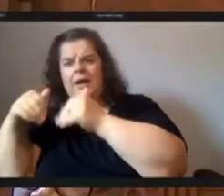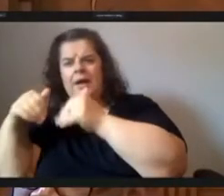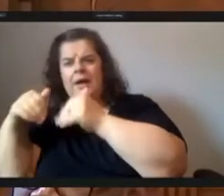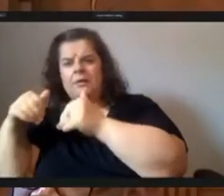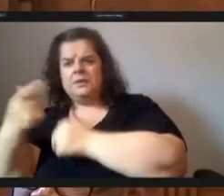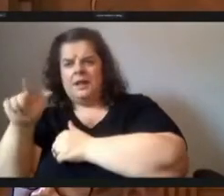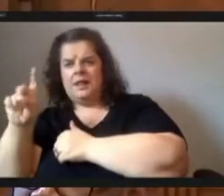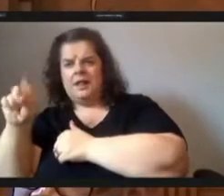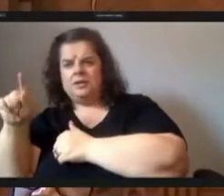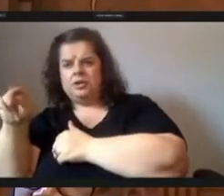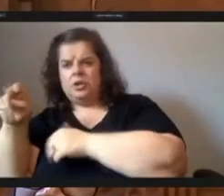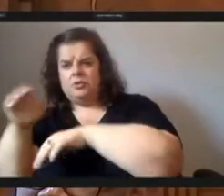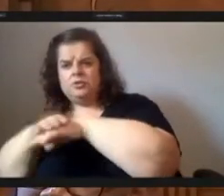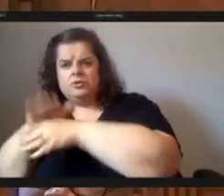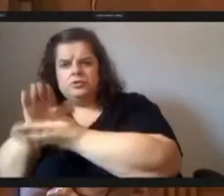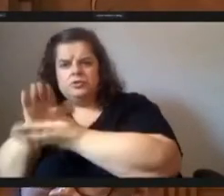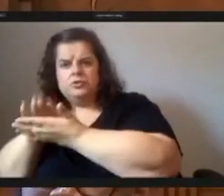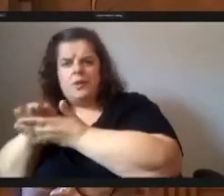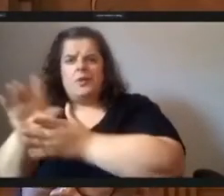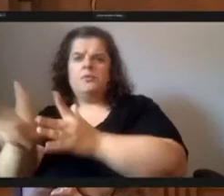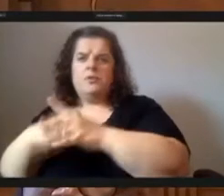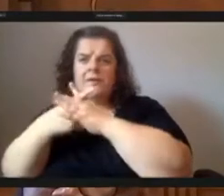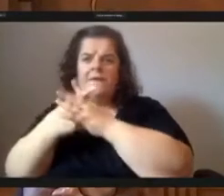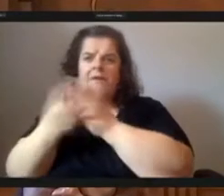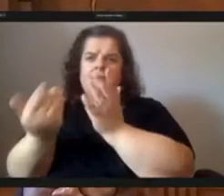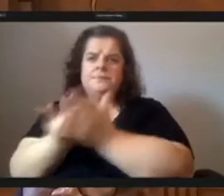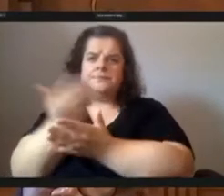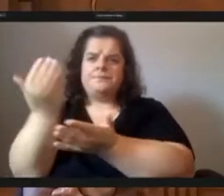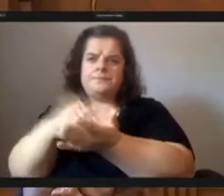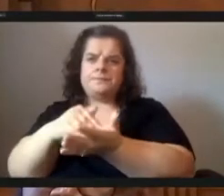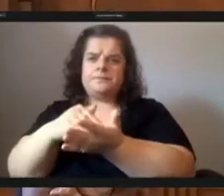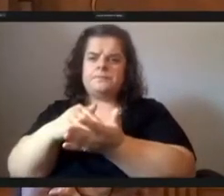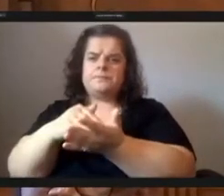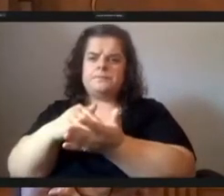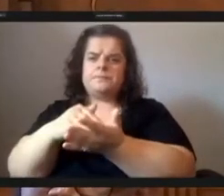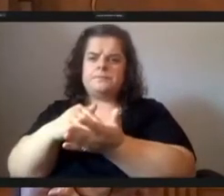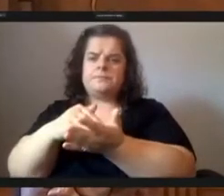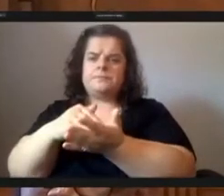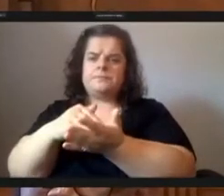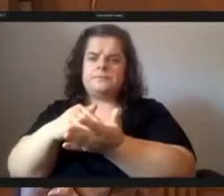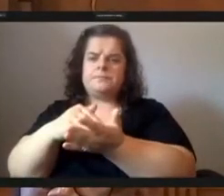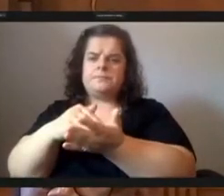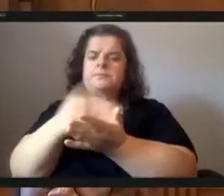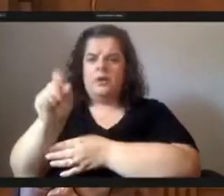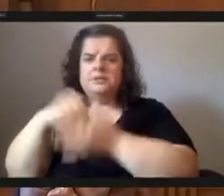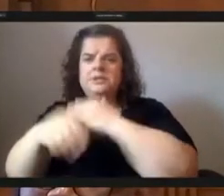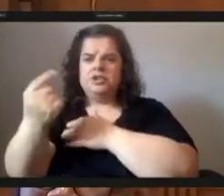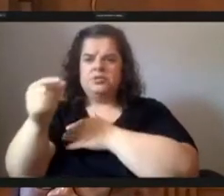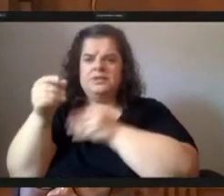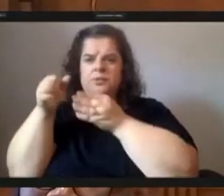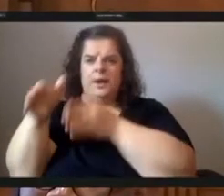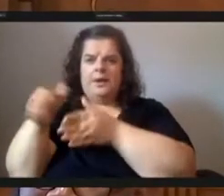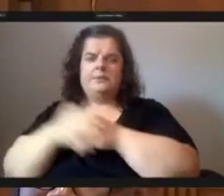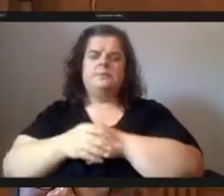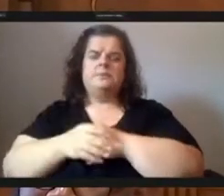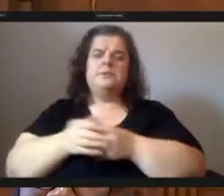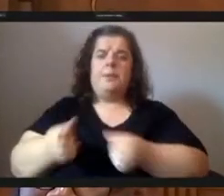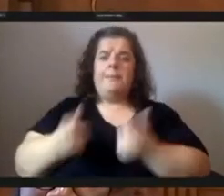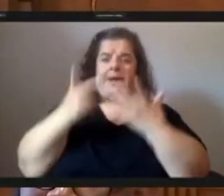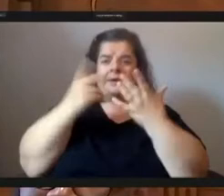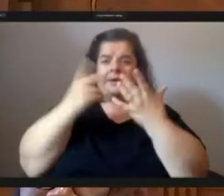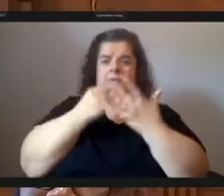revitalization of public parks in the hazelwood greenway and many of these projects were outlined by the community in the